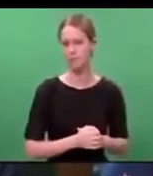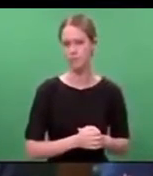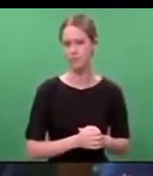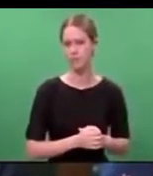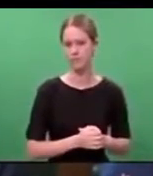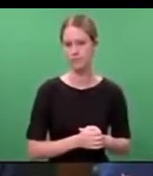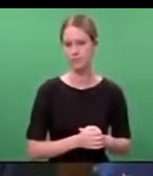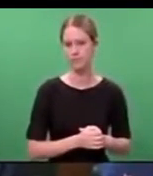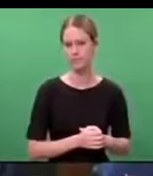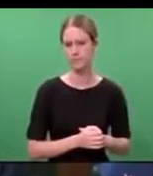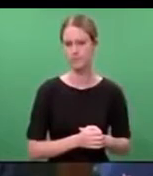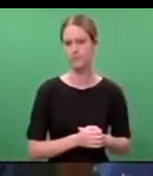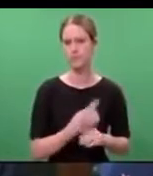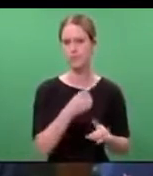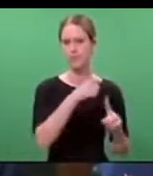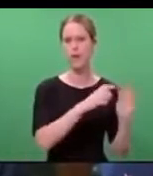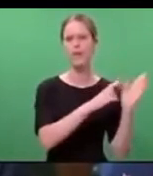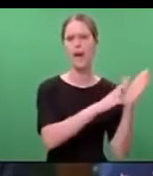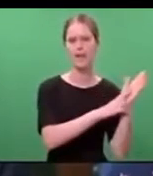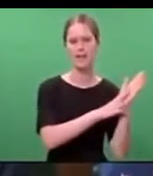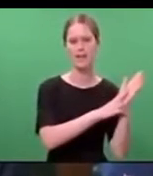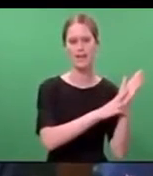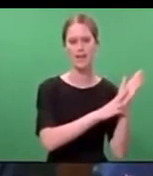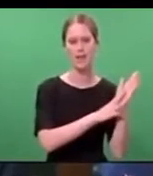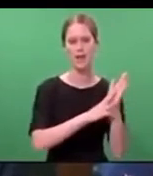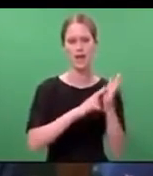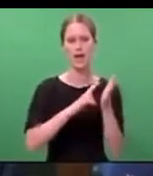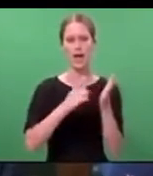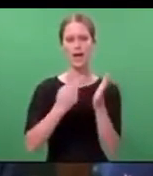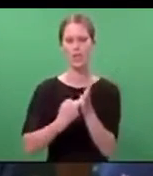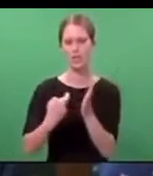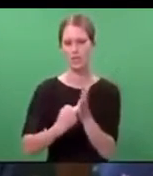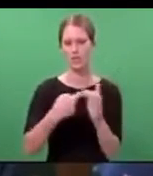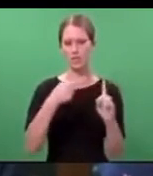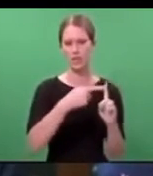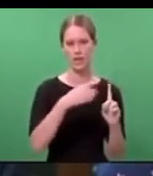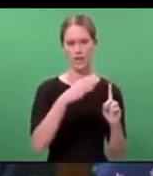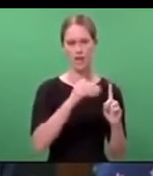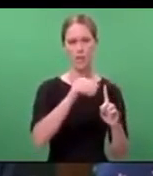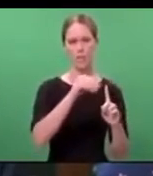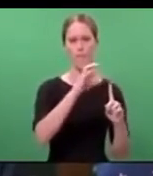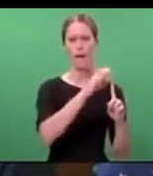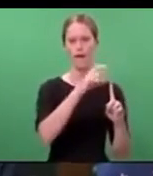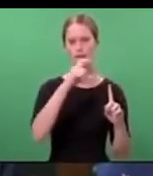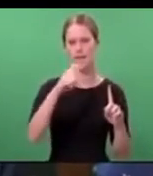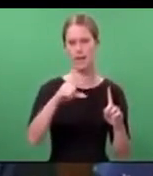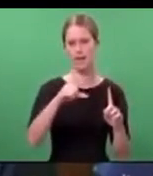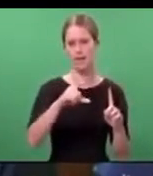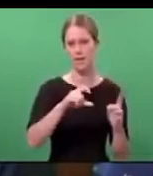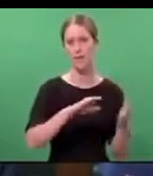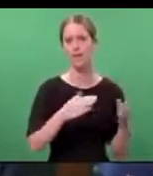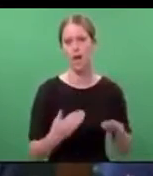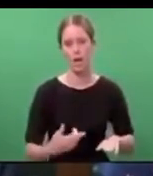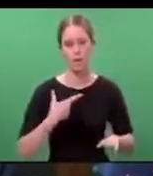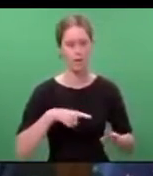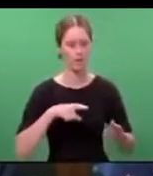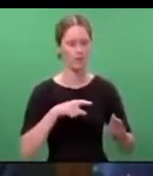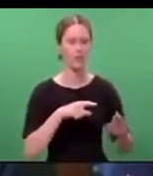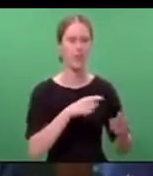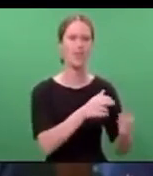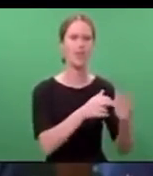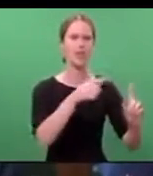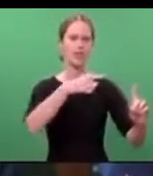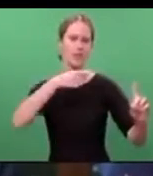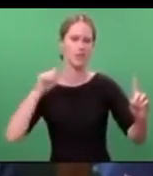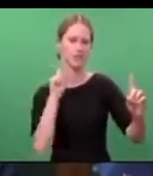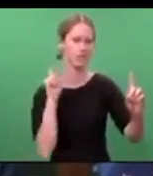Naim Rashid, originally from Pakistan, died after rushing at the terrorist and trying to wrestle the gun